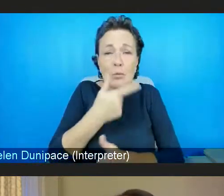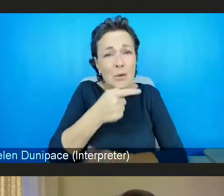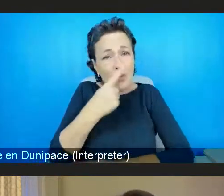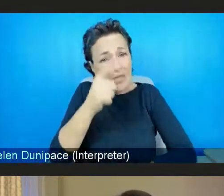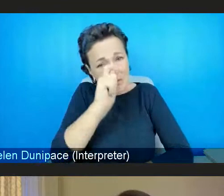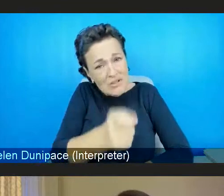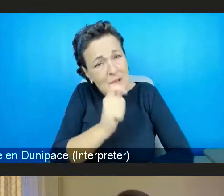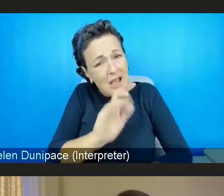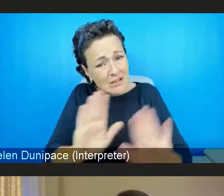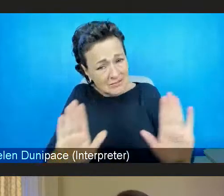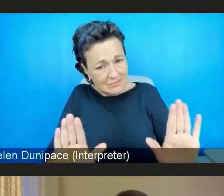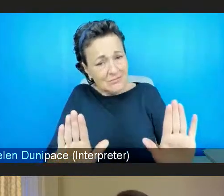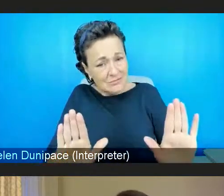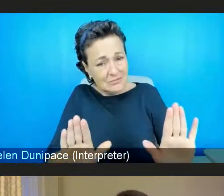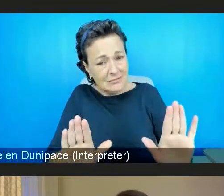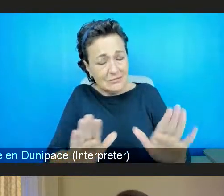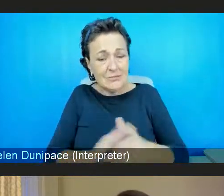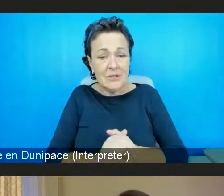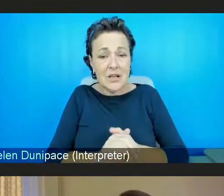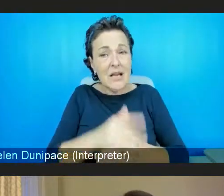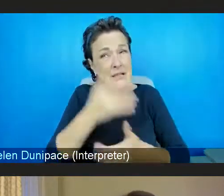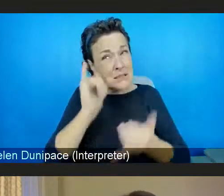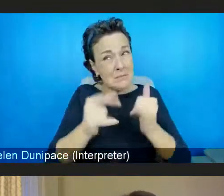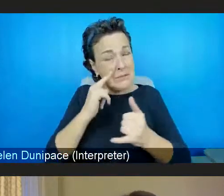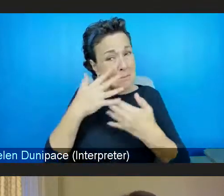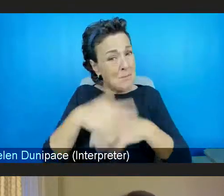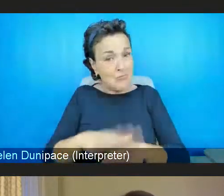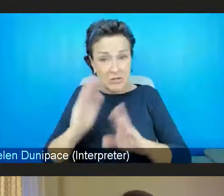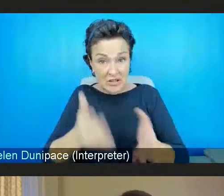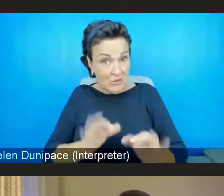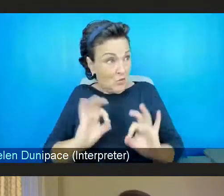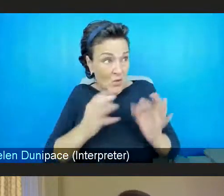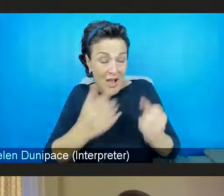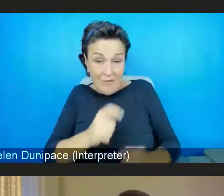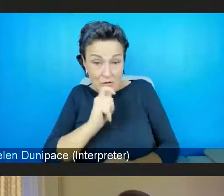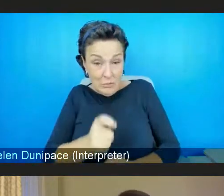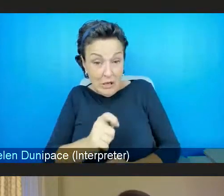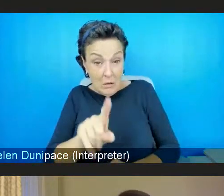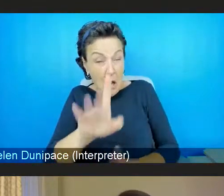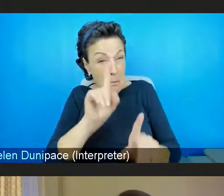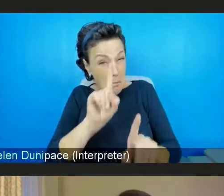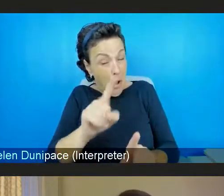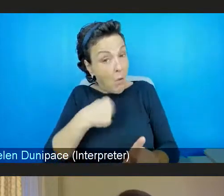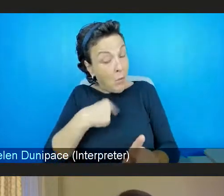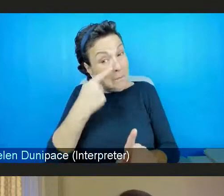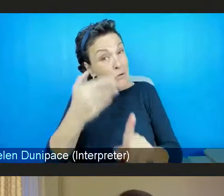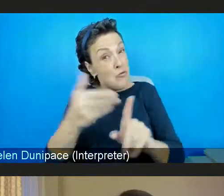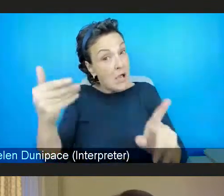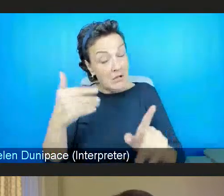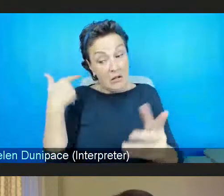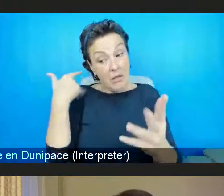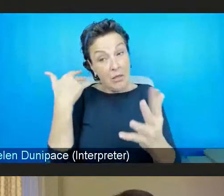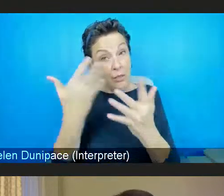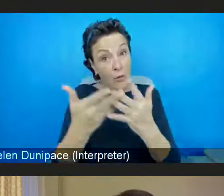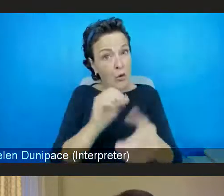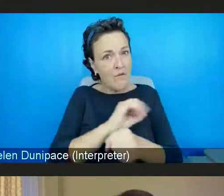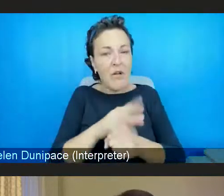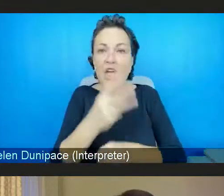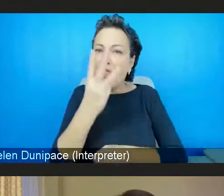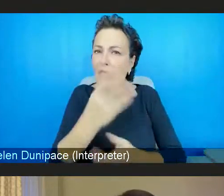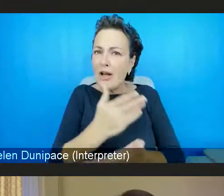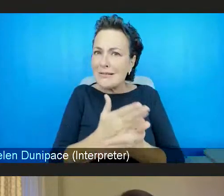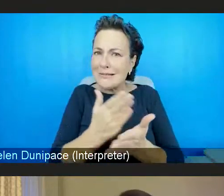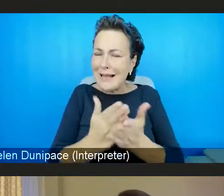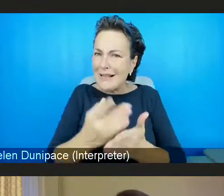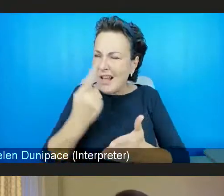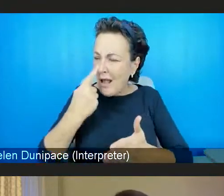services struggle. And it's been widely recognised through the pandemic that the third sector has been able to act with speed, creativity